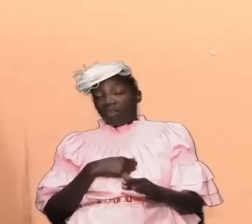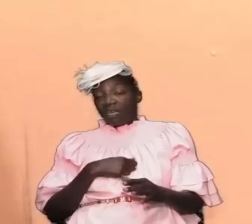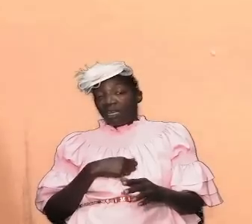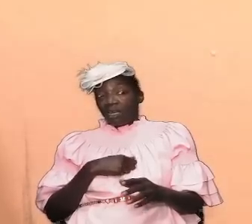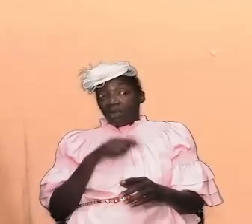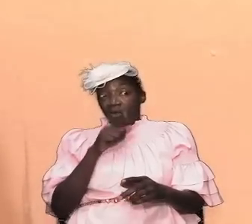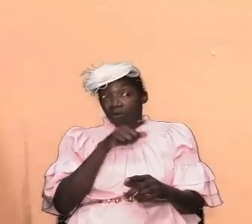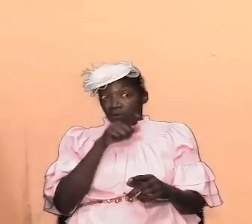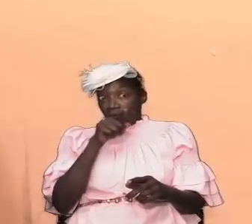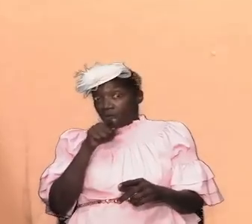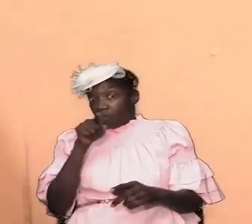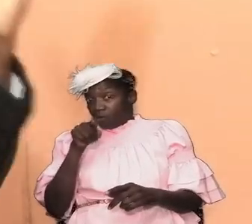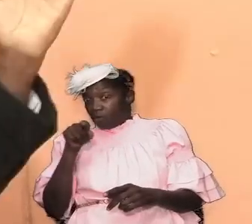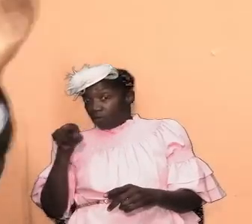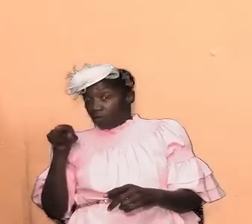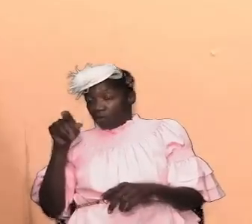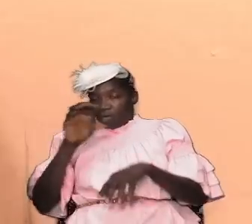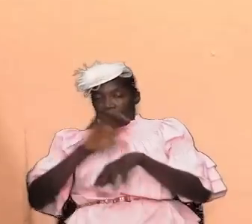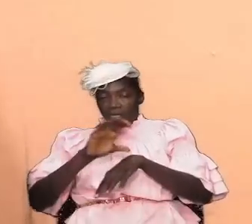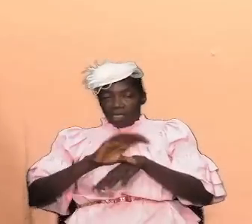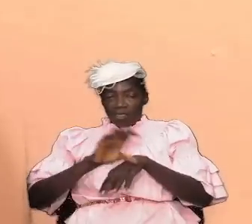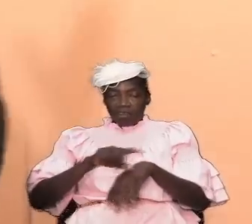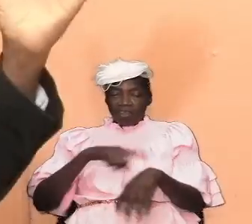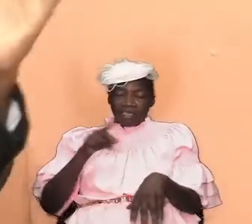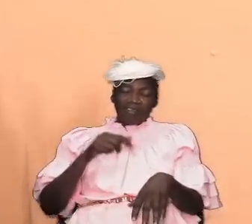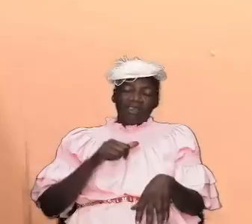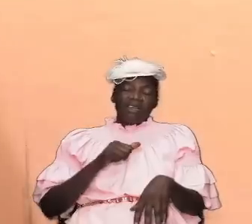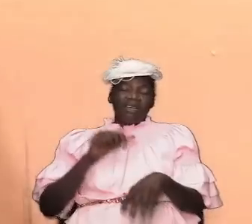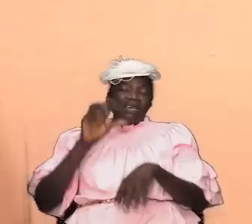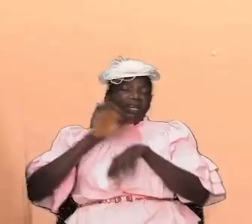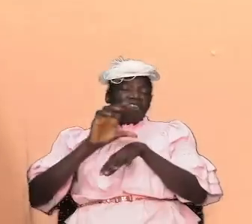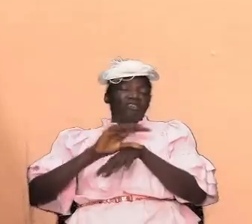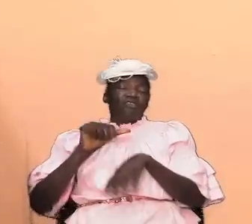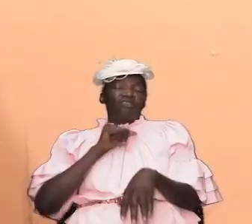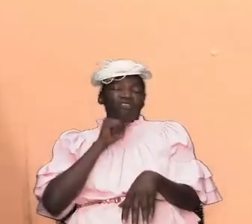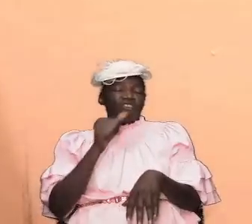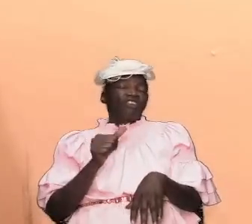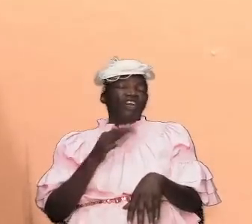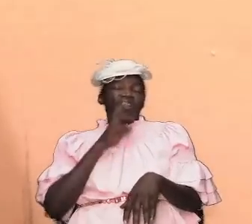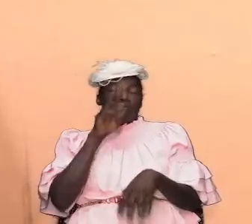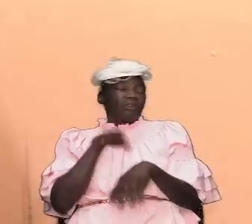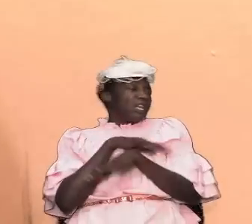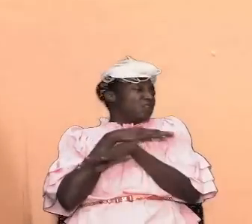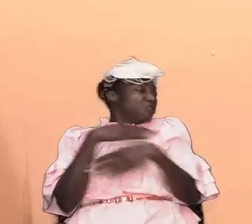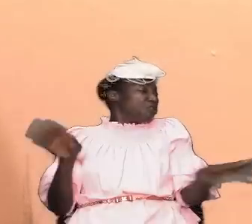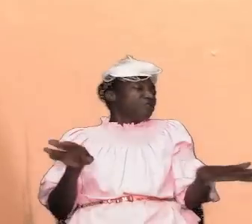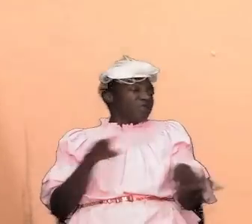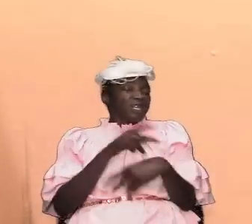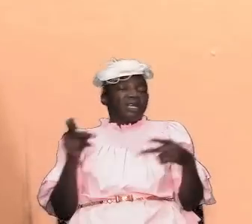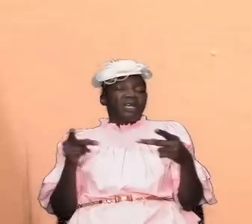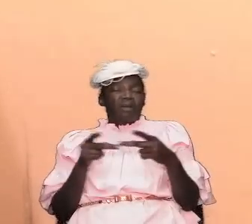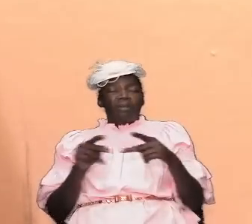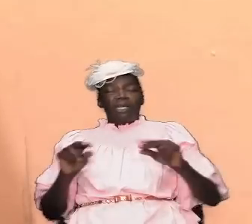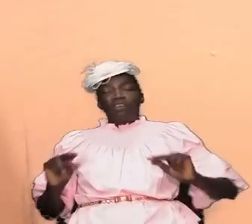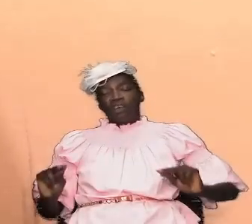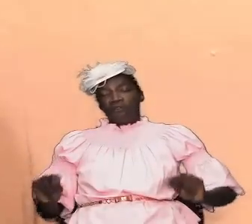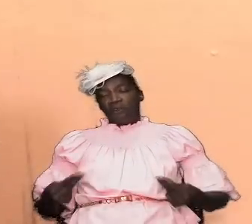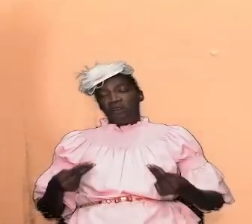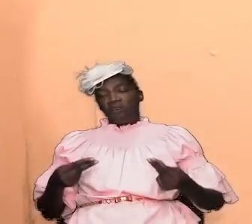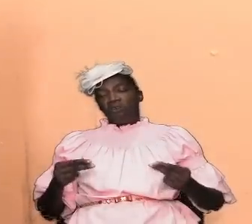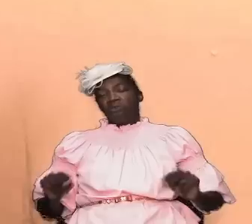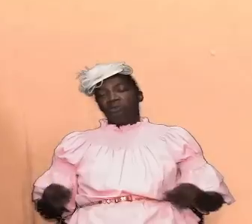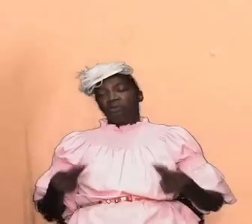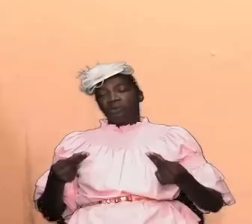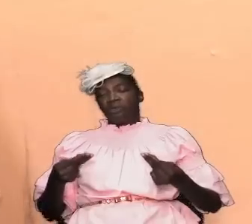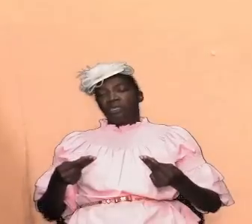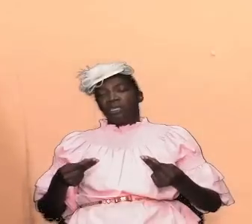and from without who say that the church is irrelevant and the church is nothing and the church is a place of hurt and the church